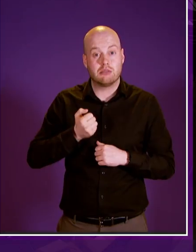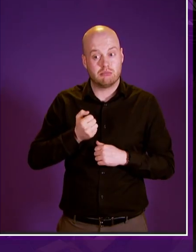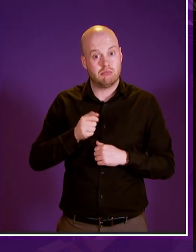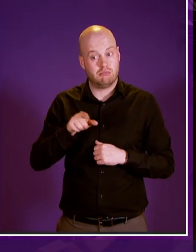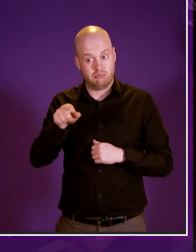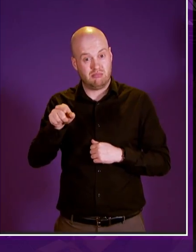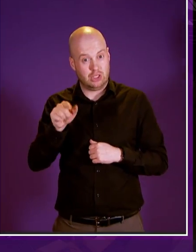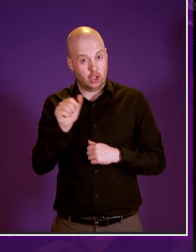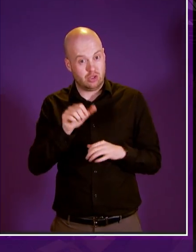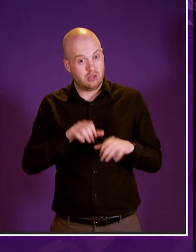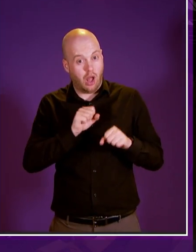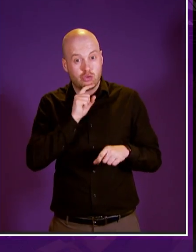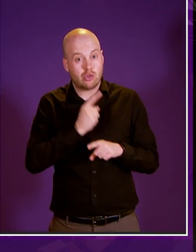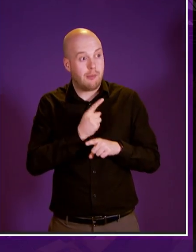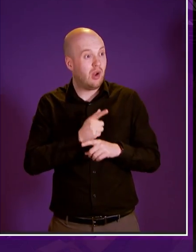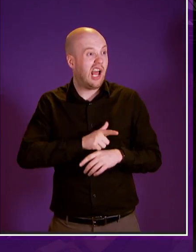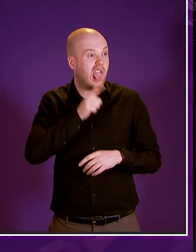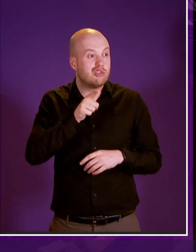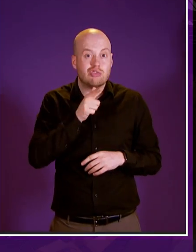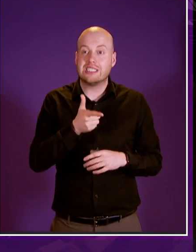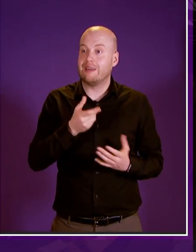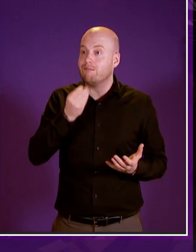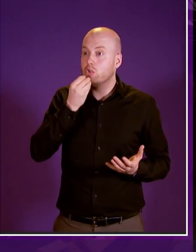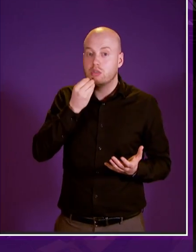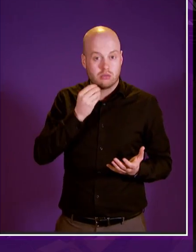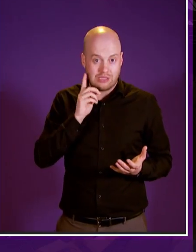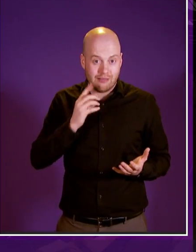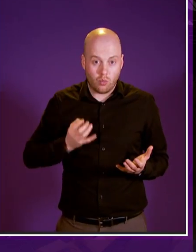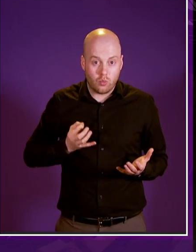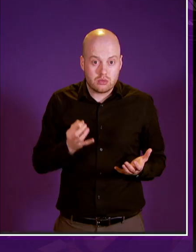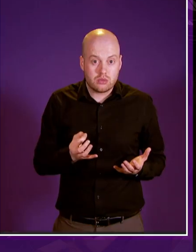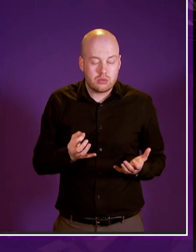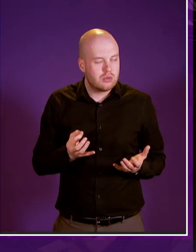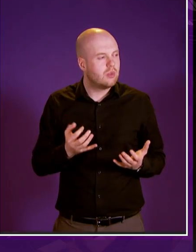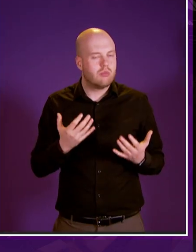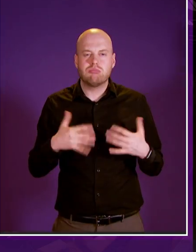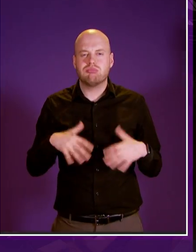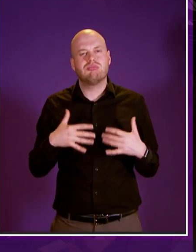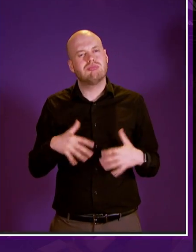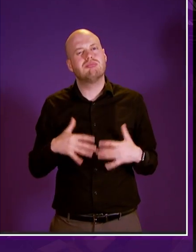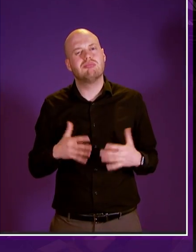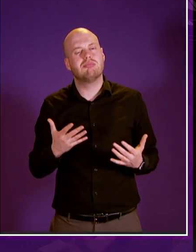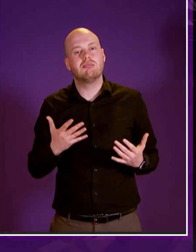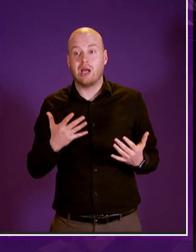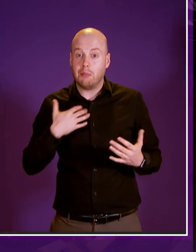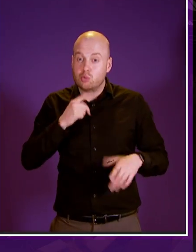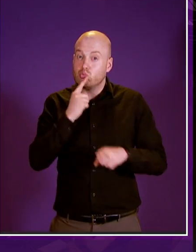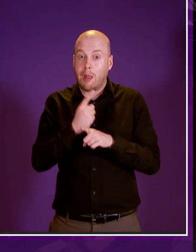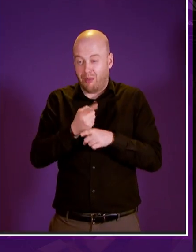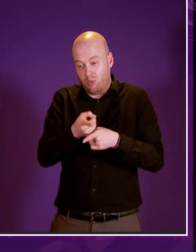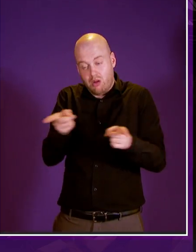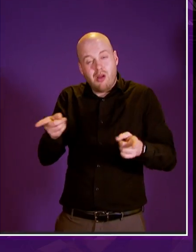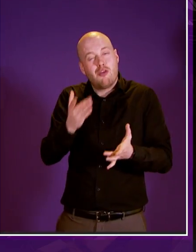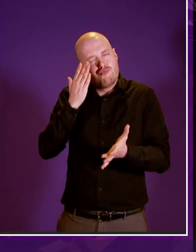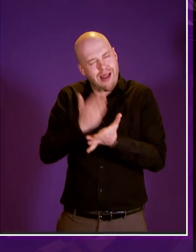not buying food not paying for electricity so when we're looking at all these policy decisions and everything we can do i'm talking about people with